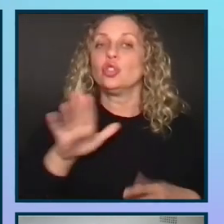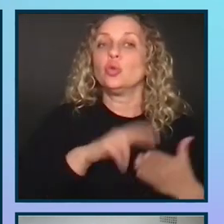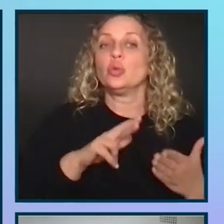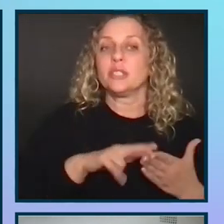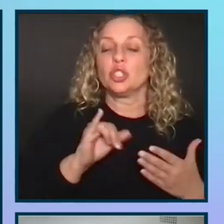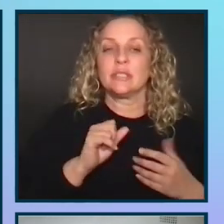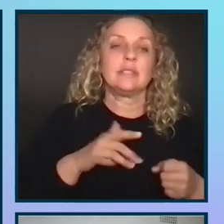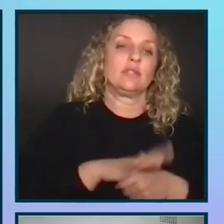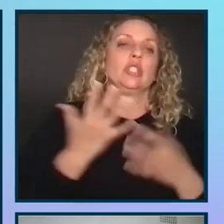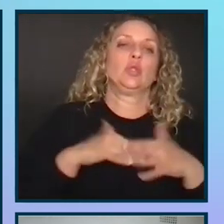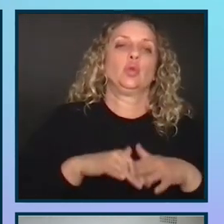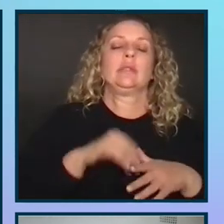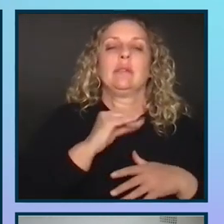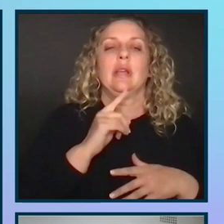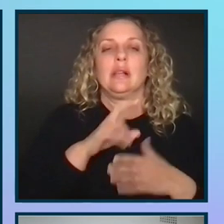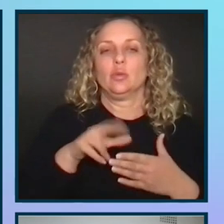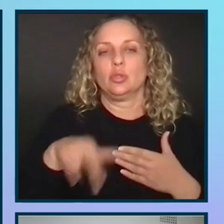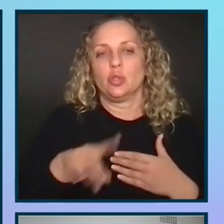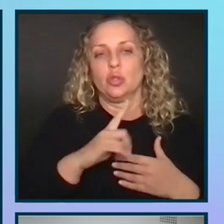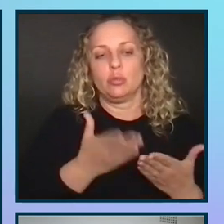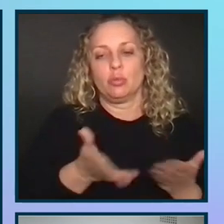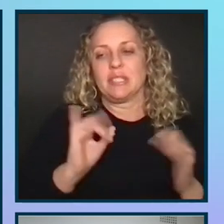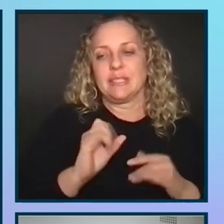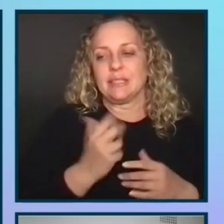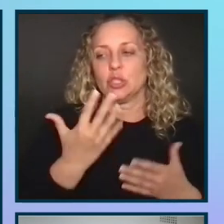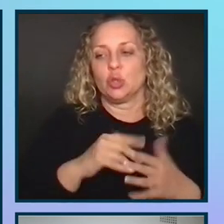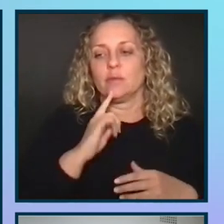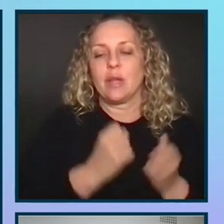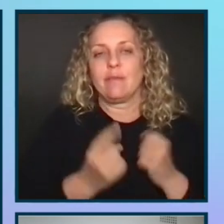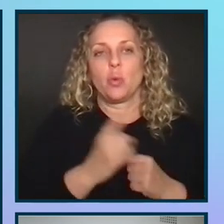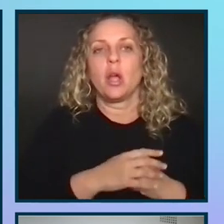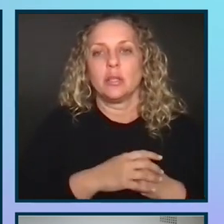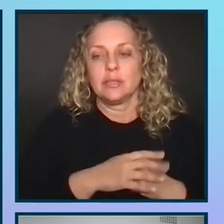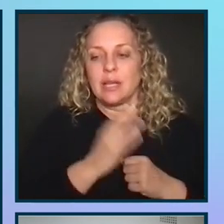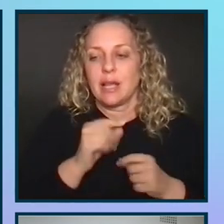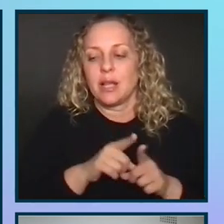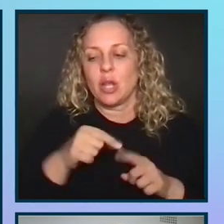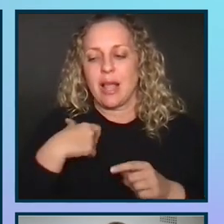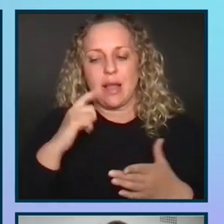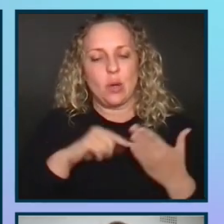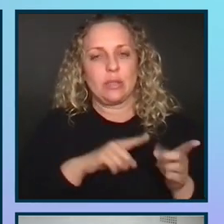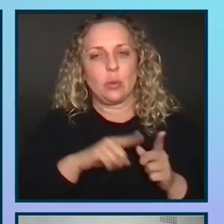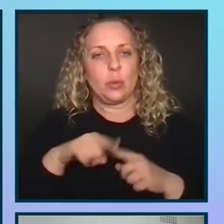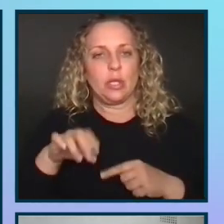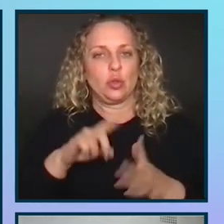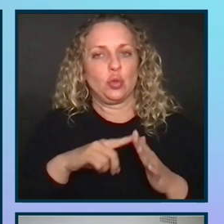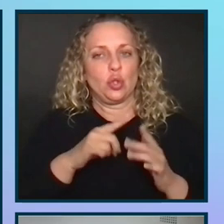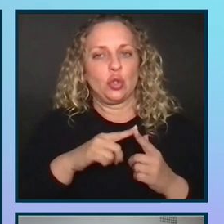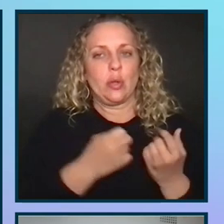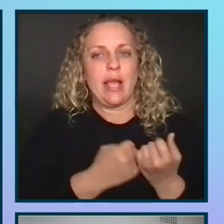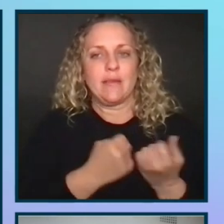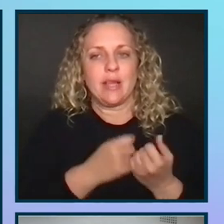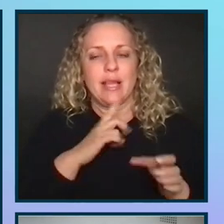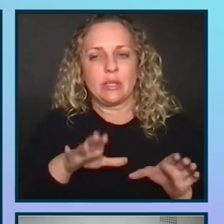is fully inclusive and as a result that your product is inclusive for everyone. I have noticed as well that as you start to advocate